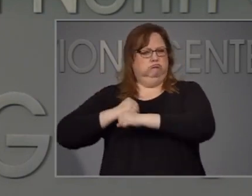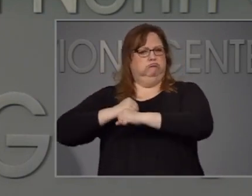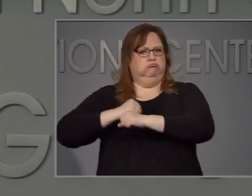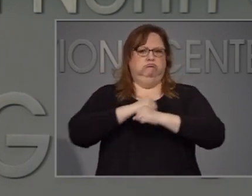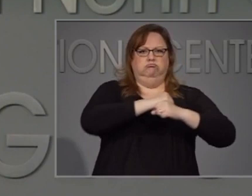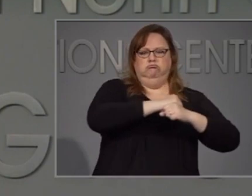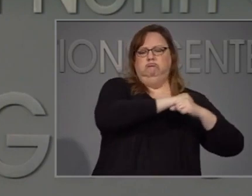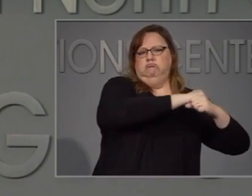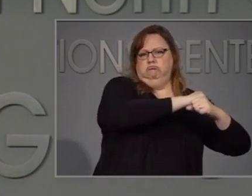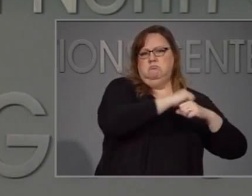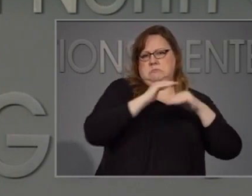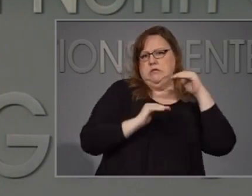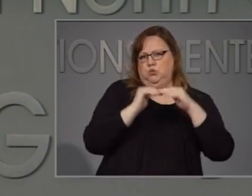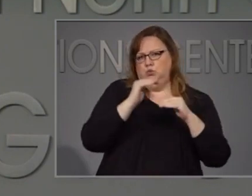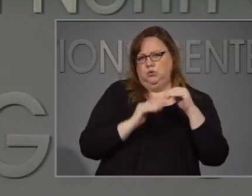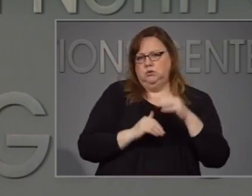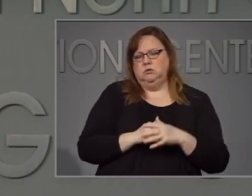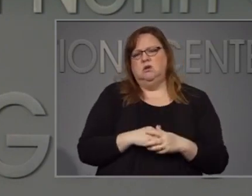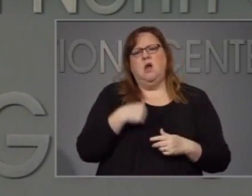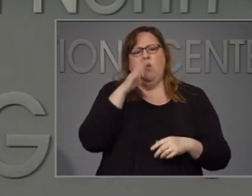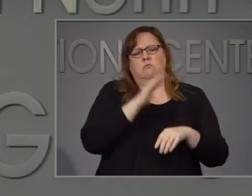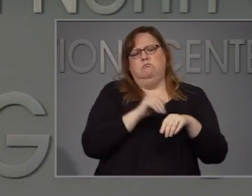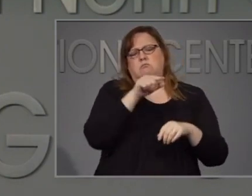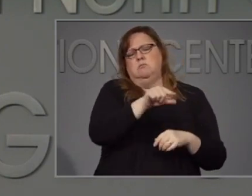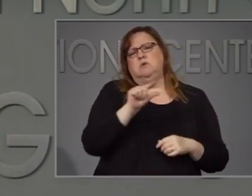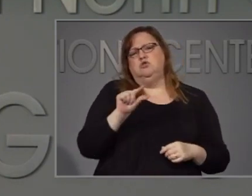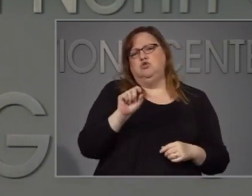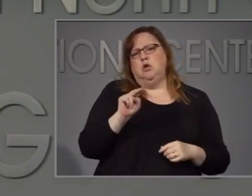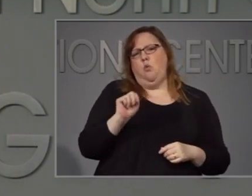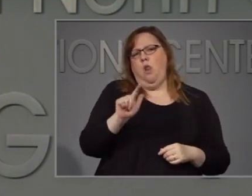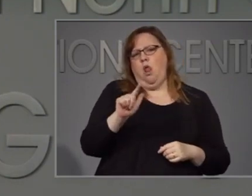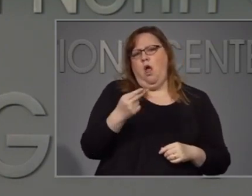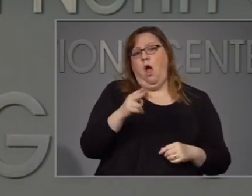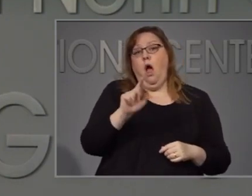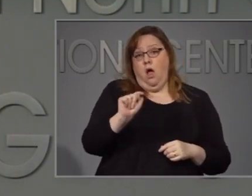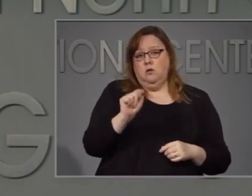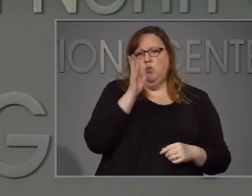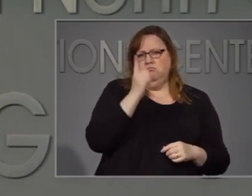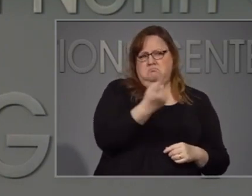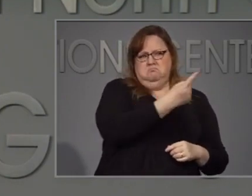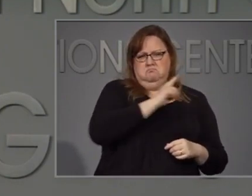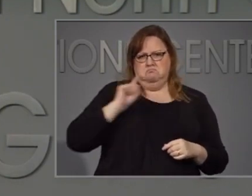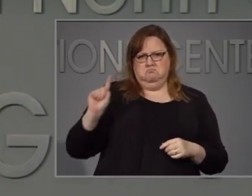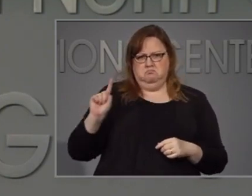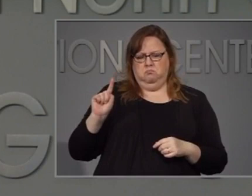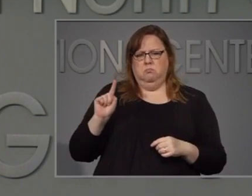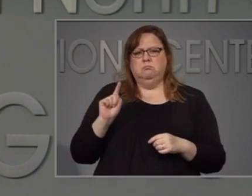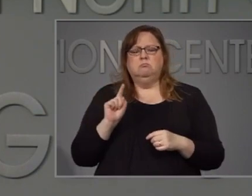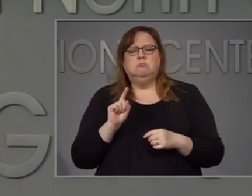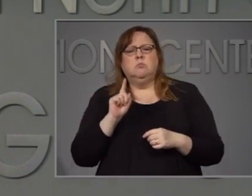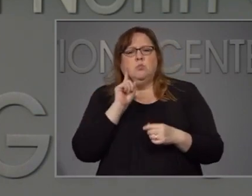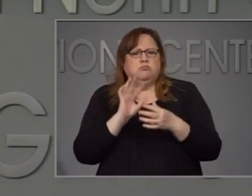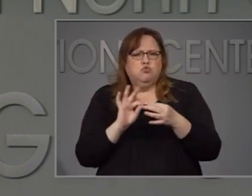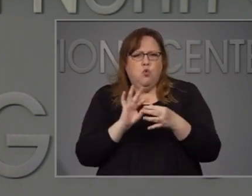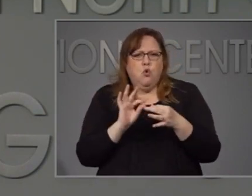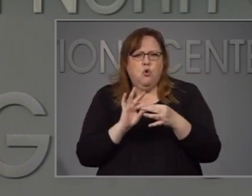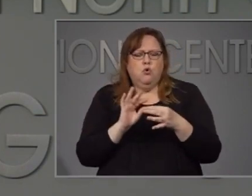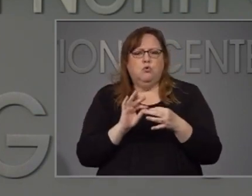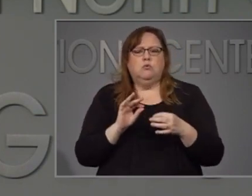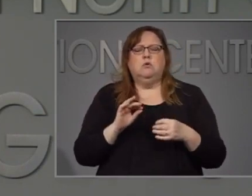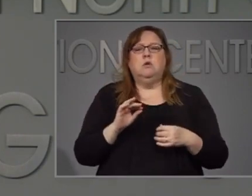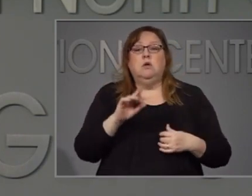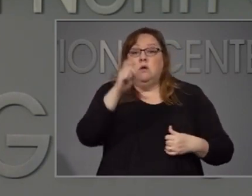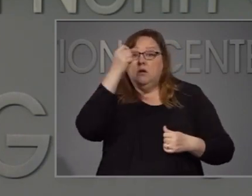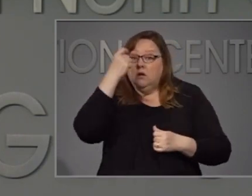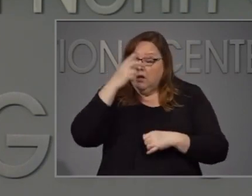General Hunt come forward to talk about the people that these are our citizens